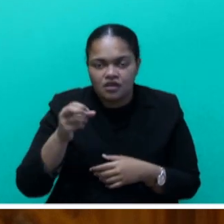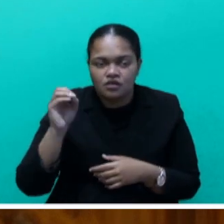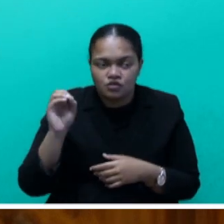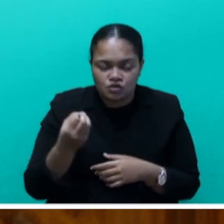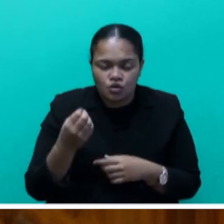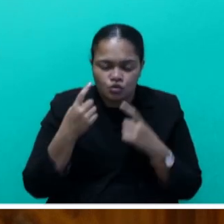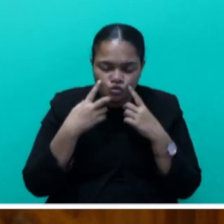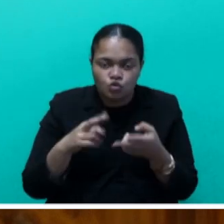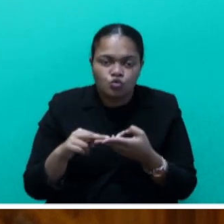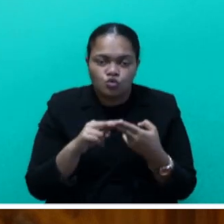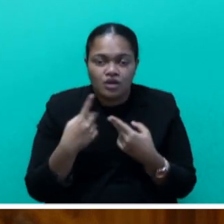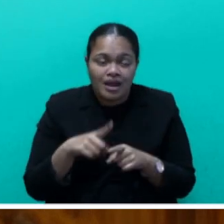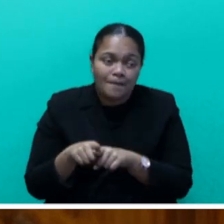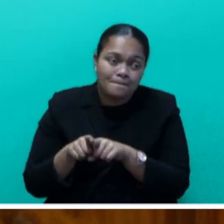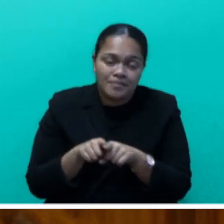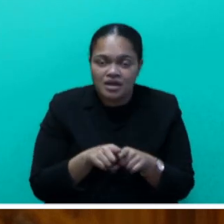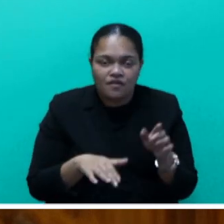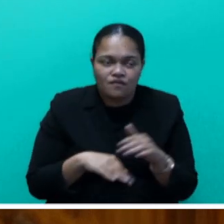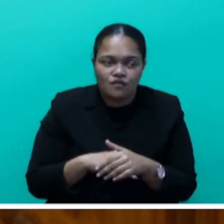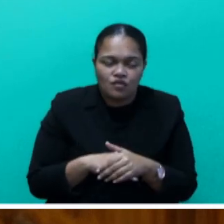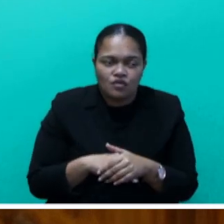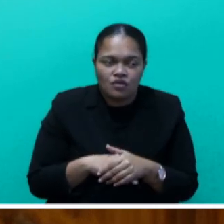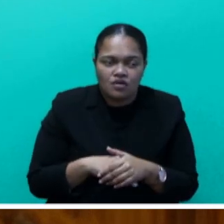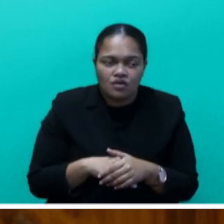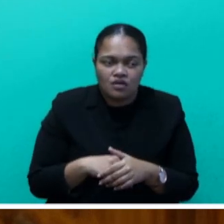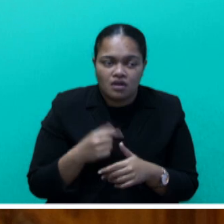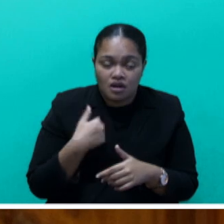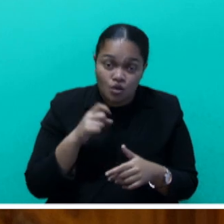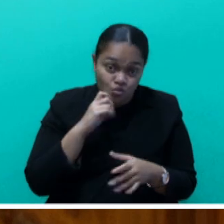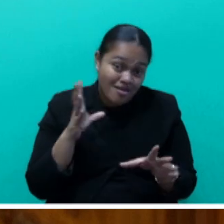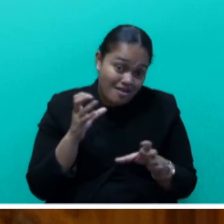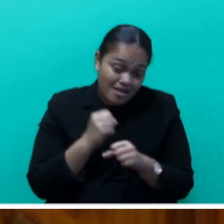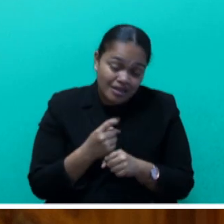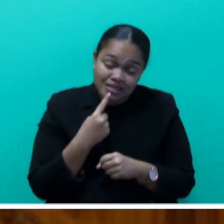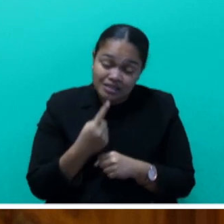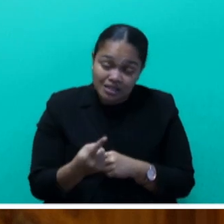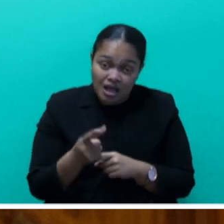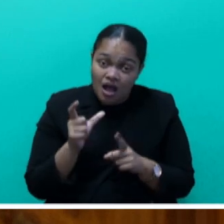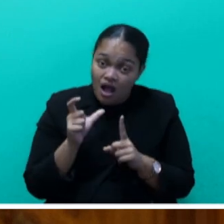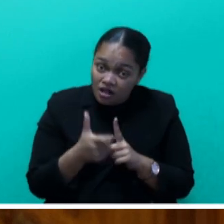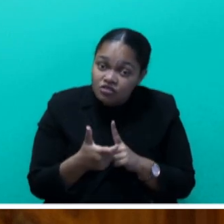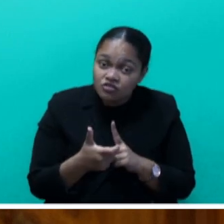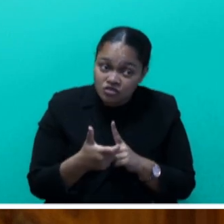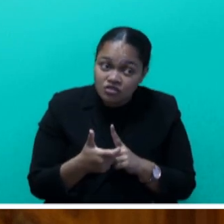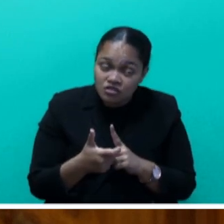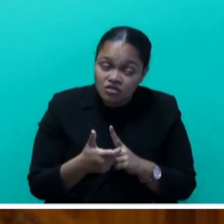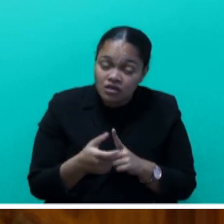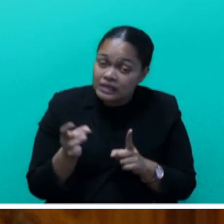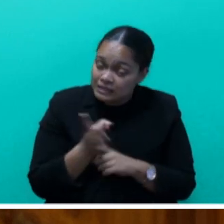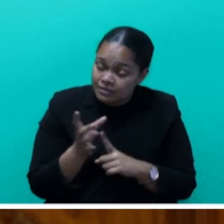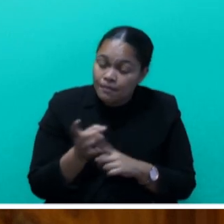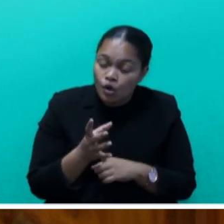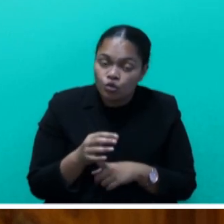unity and meaningful coexistence. co-existence. I will end by saying that culture is an important